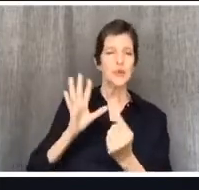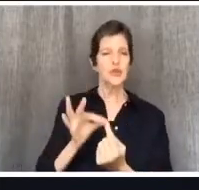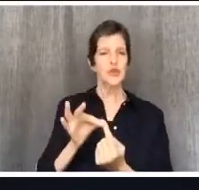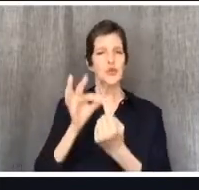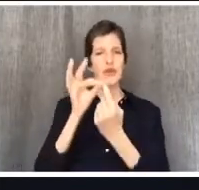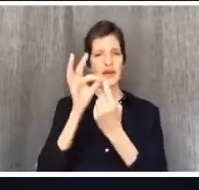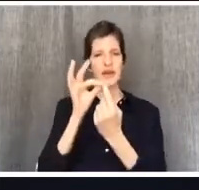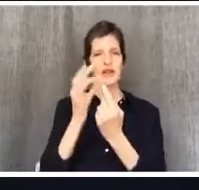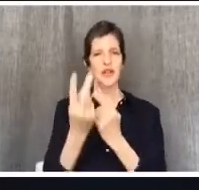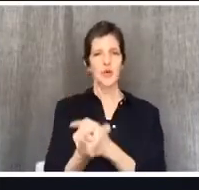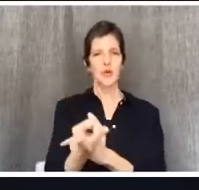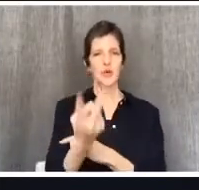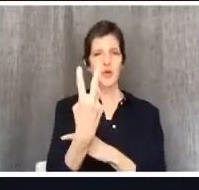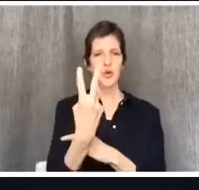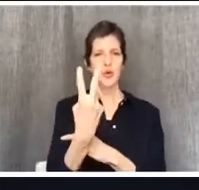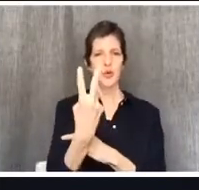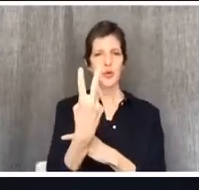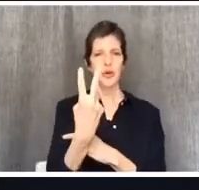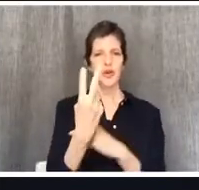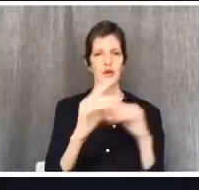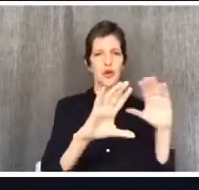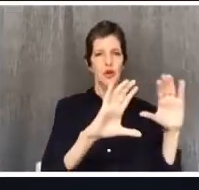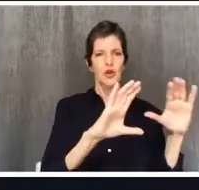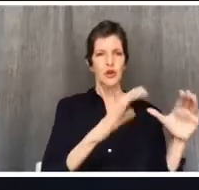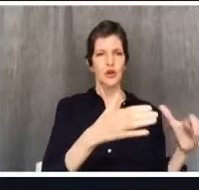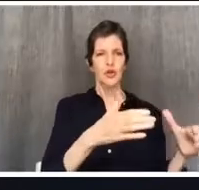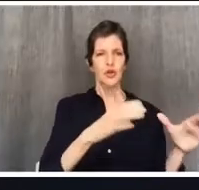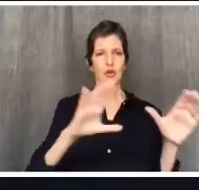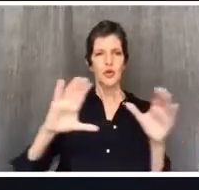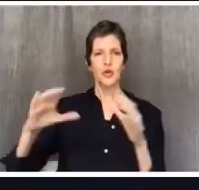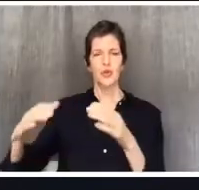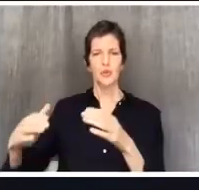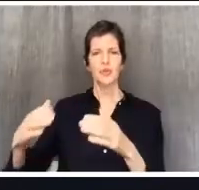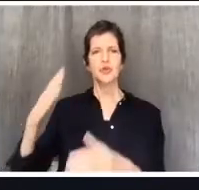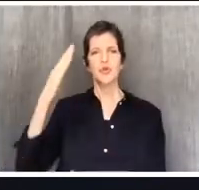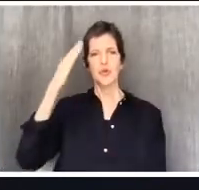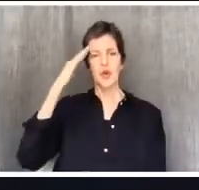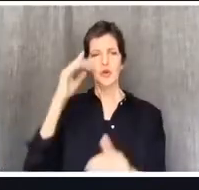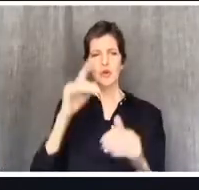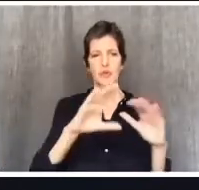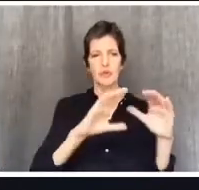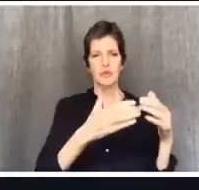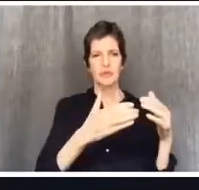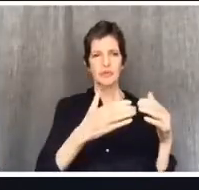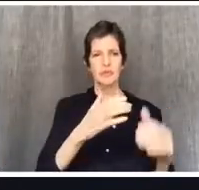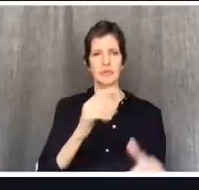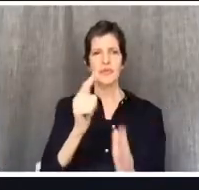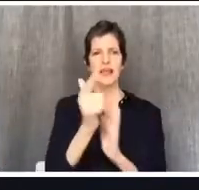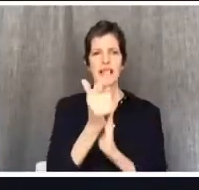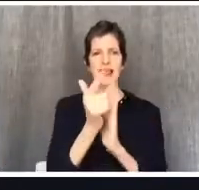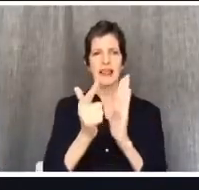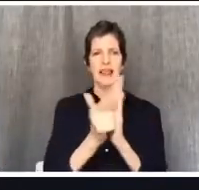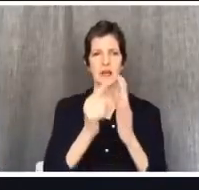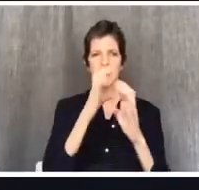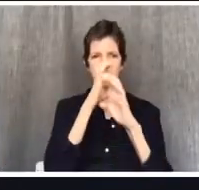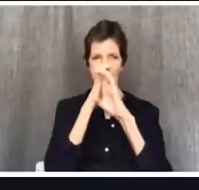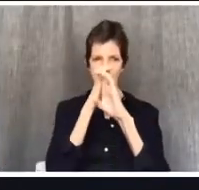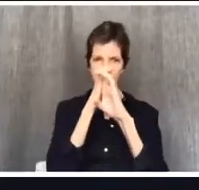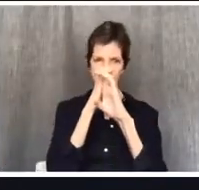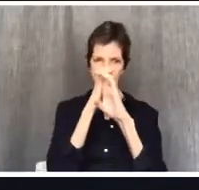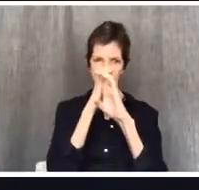liberty, two types of people. The first I'm sure you've heard of before is the legalist. The legalist would